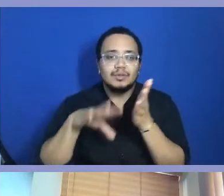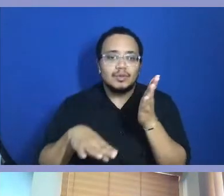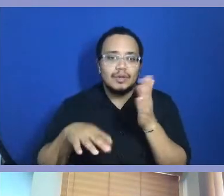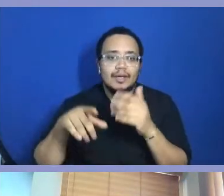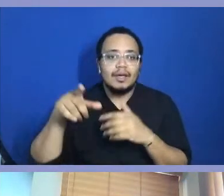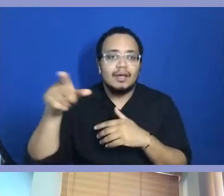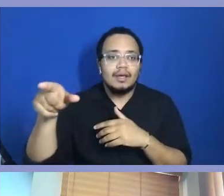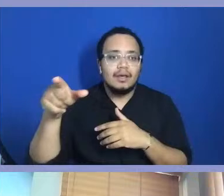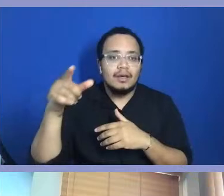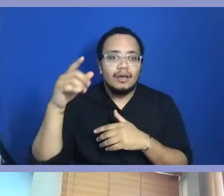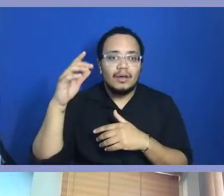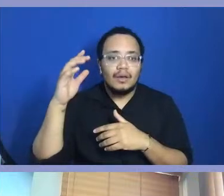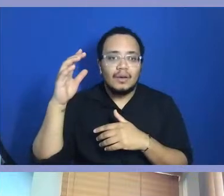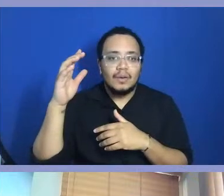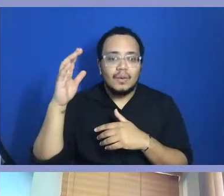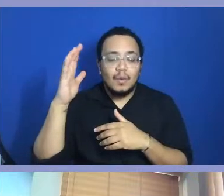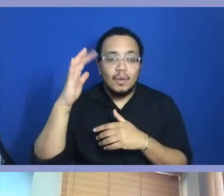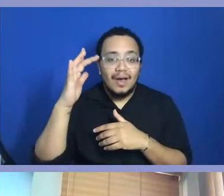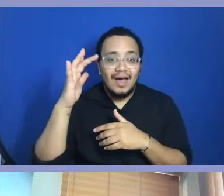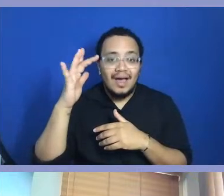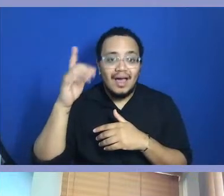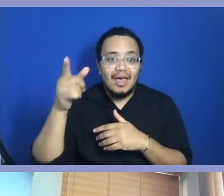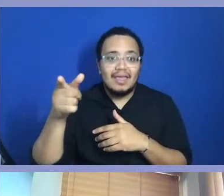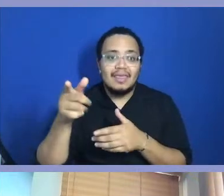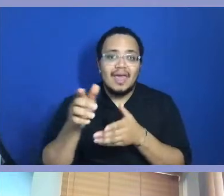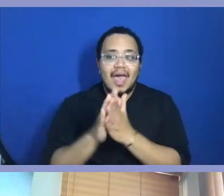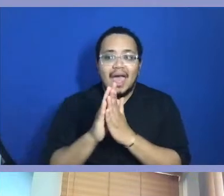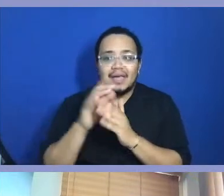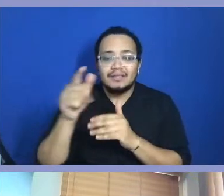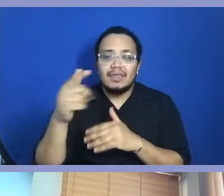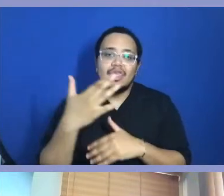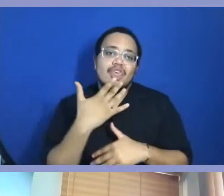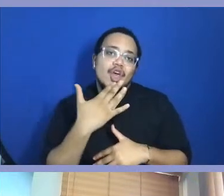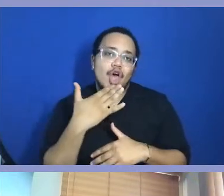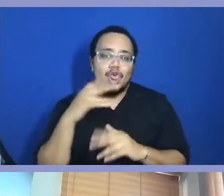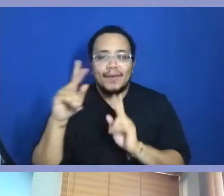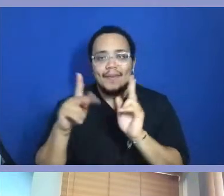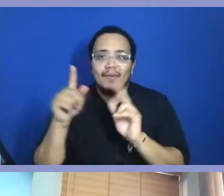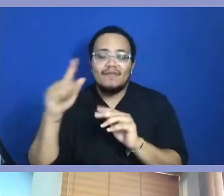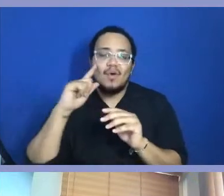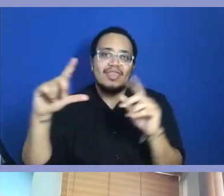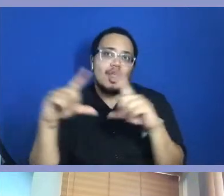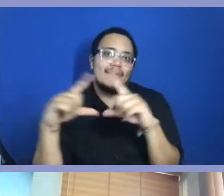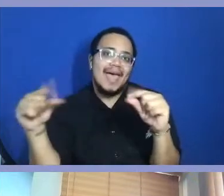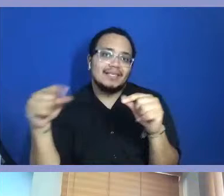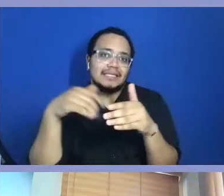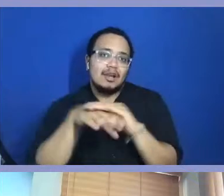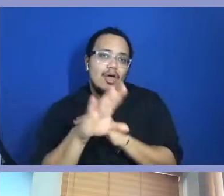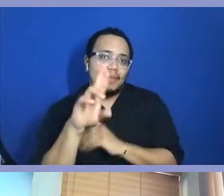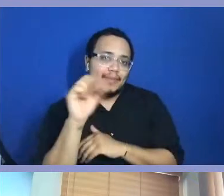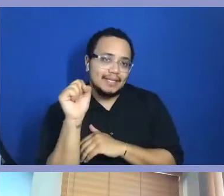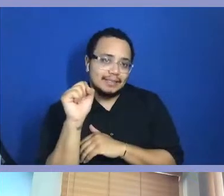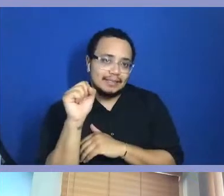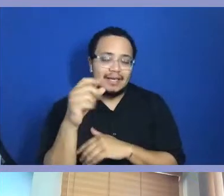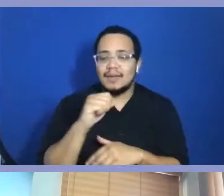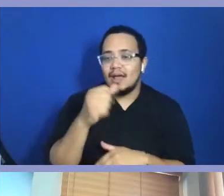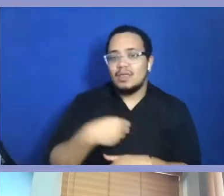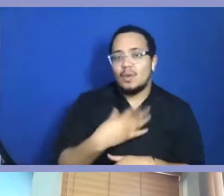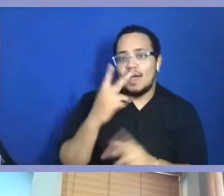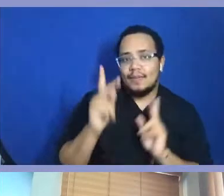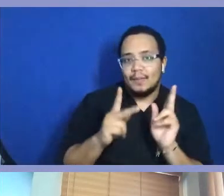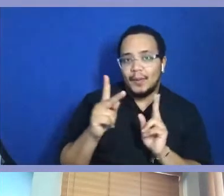people to color for their passes and then ask white folk nothing. So that started me. Then I ran the black paper, Art Choking Times.